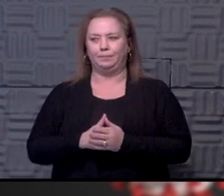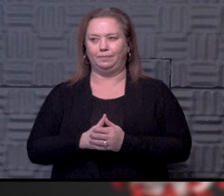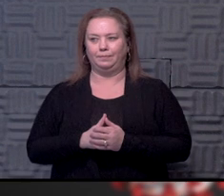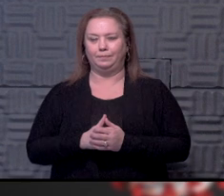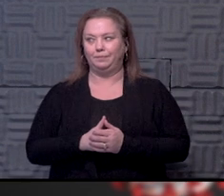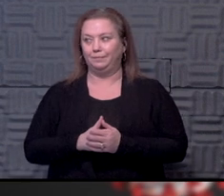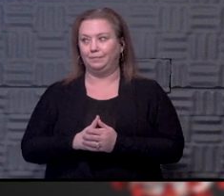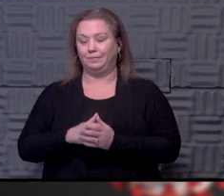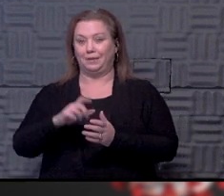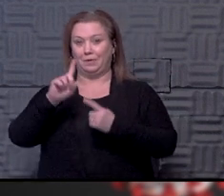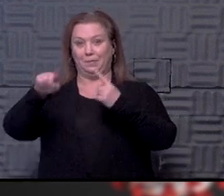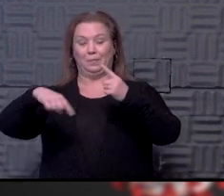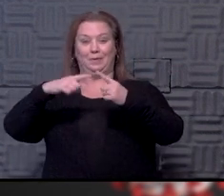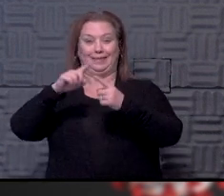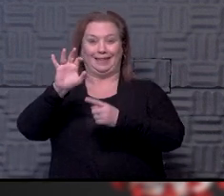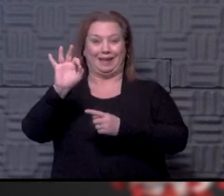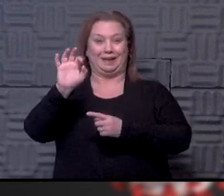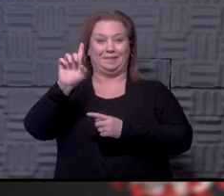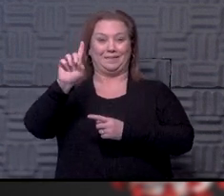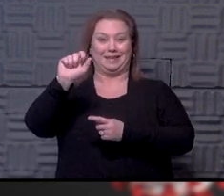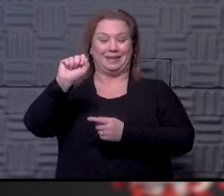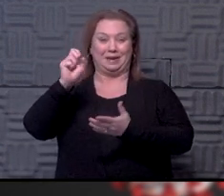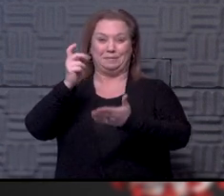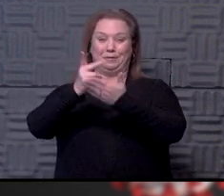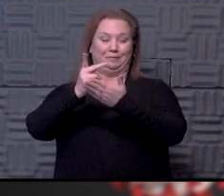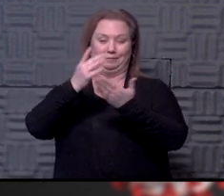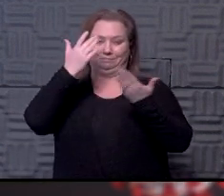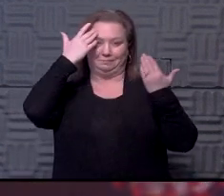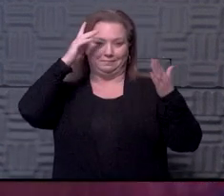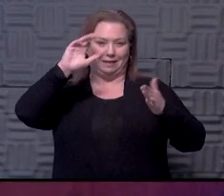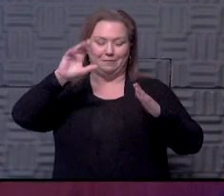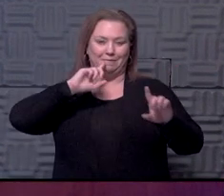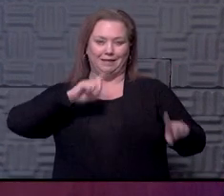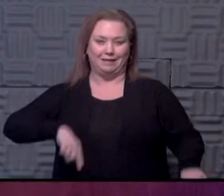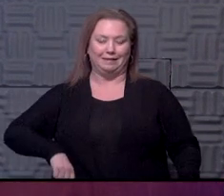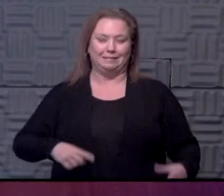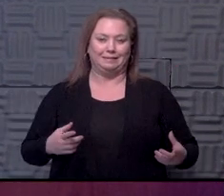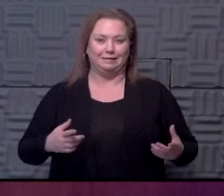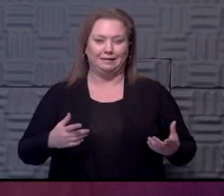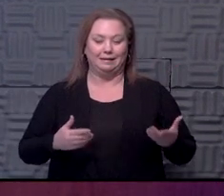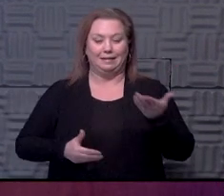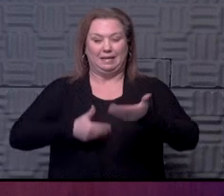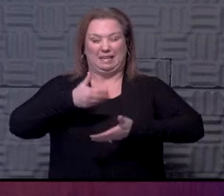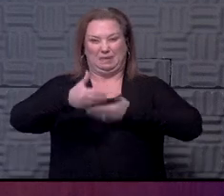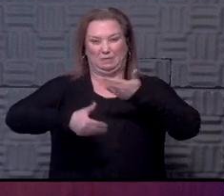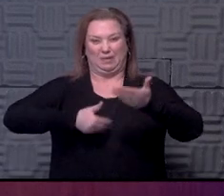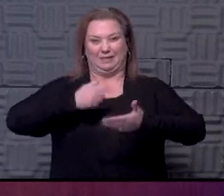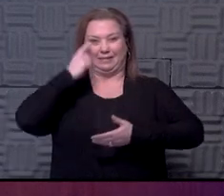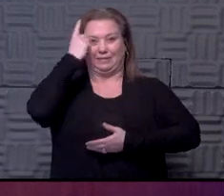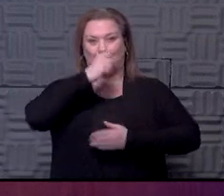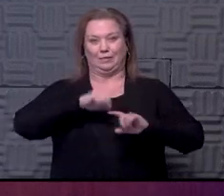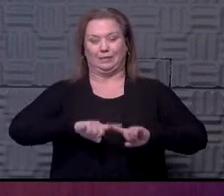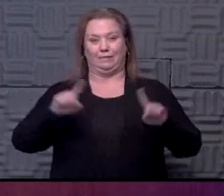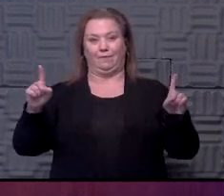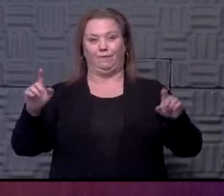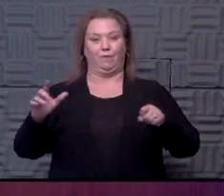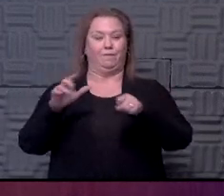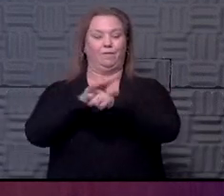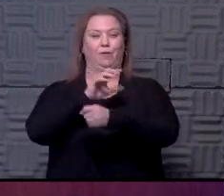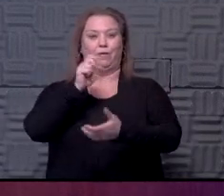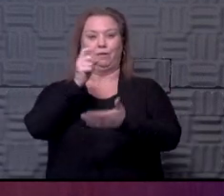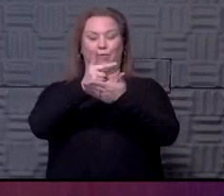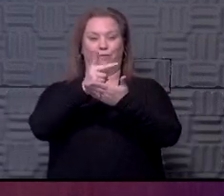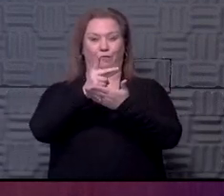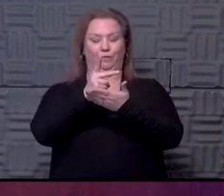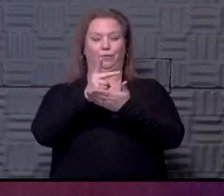Well, as far as when, I don't know the answer to that question. The process looks very different for full approval than